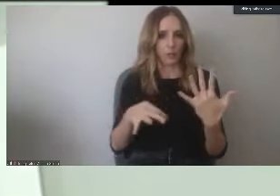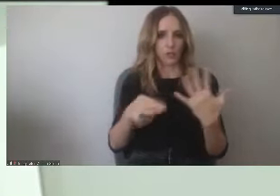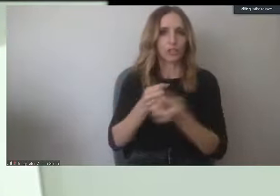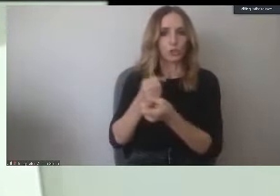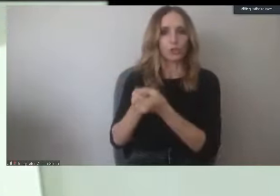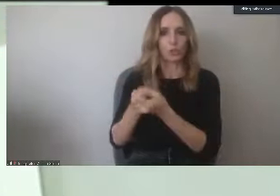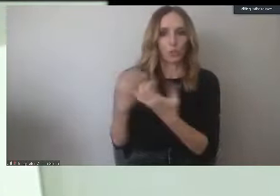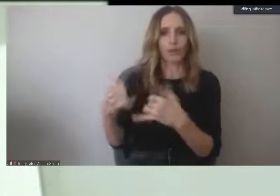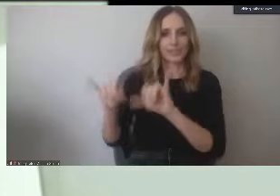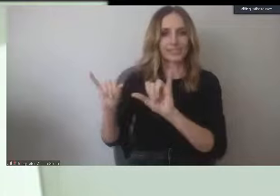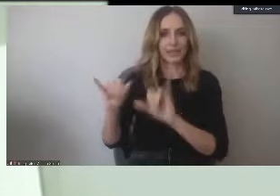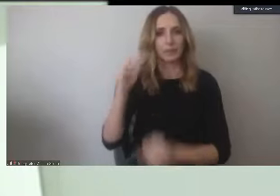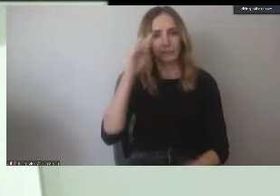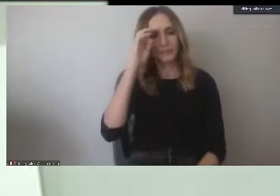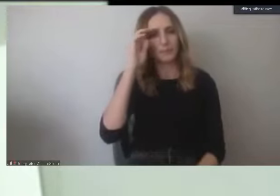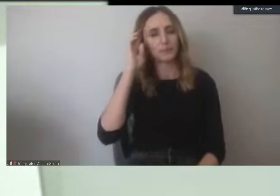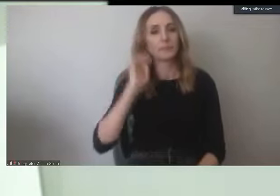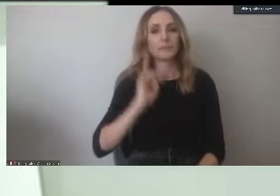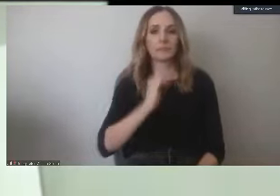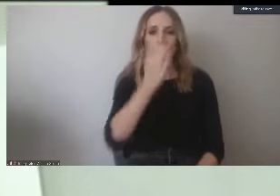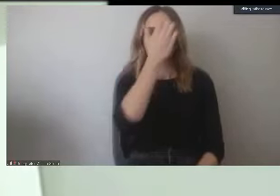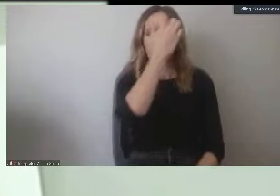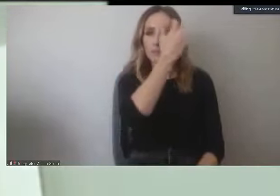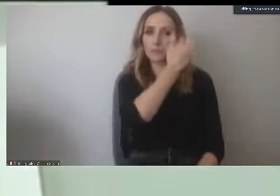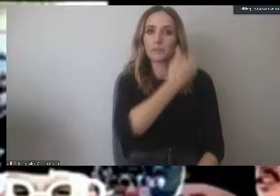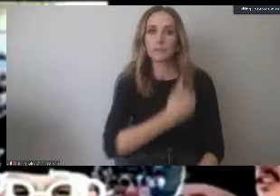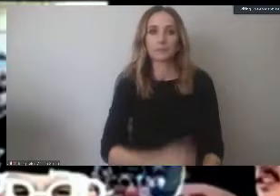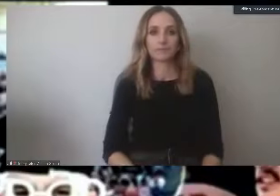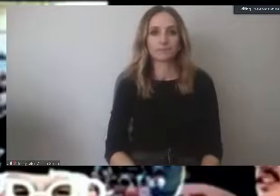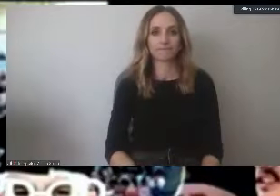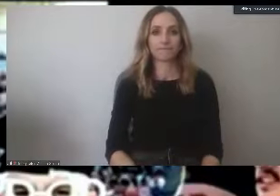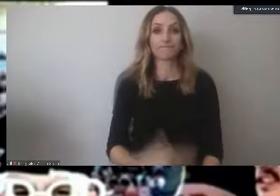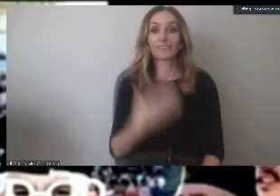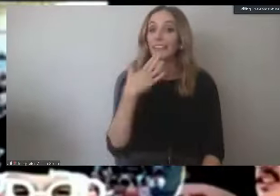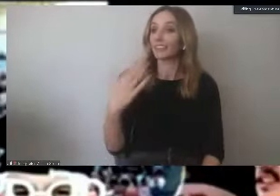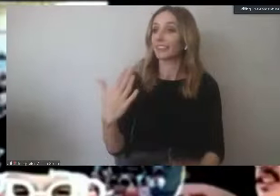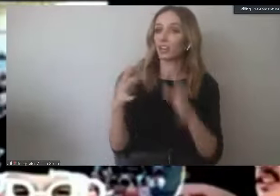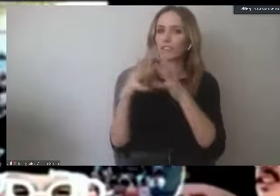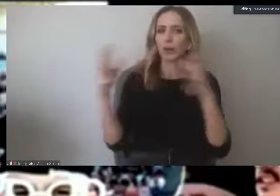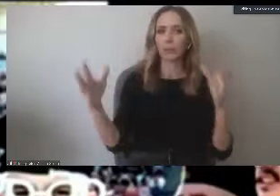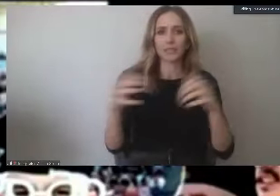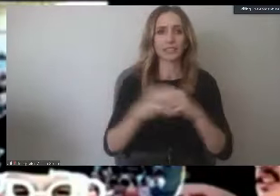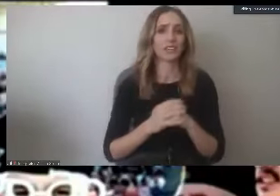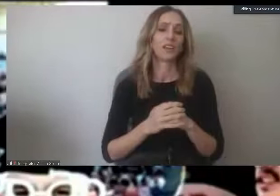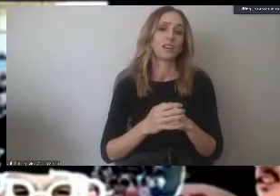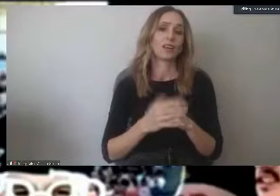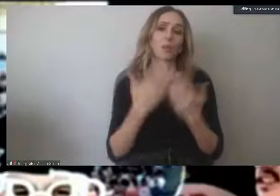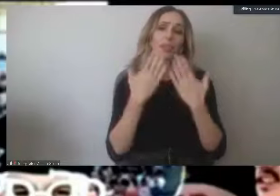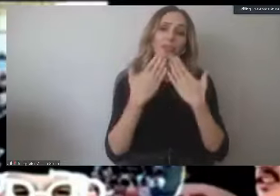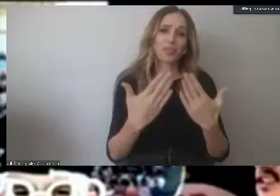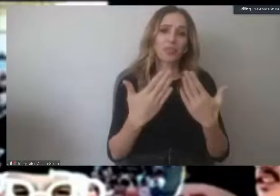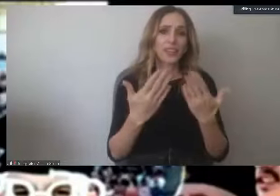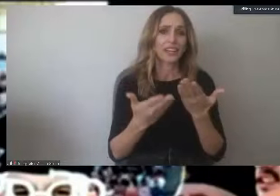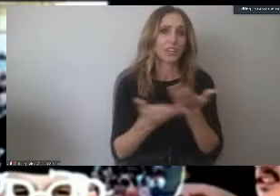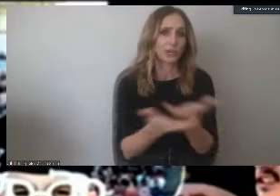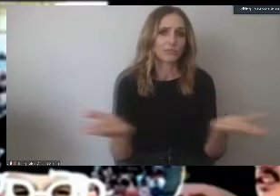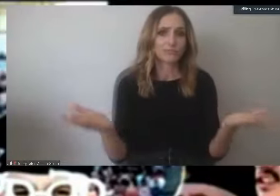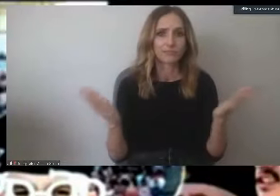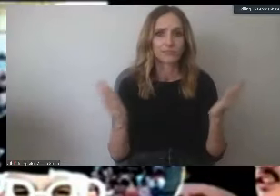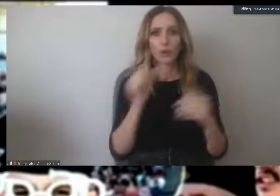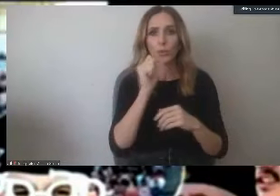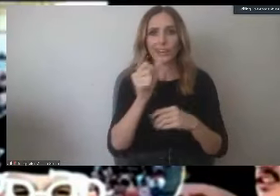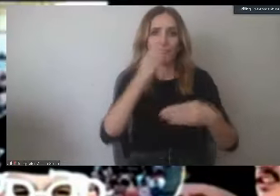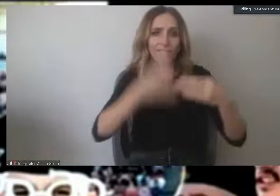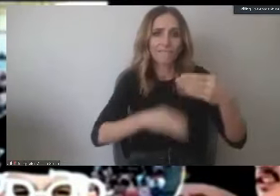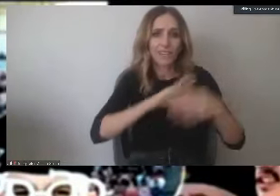to support our international students in other ways. Thank you very much. Well, thank you, everybody. We didn't get to all